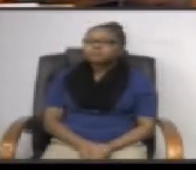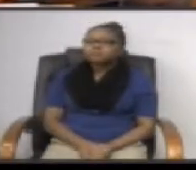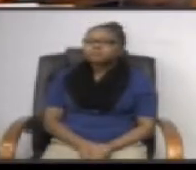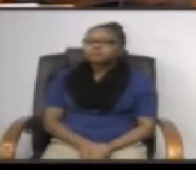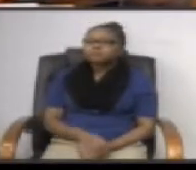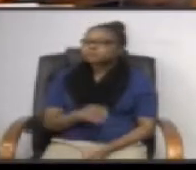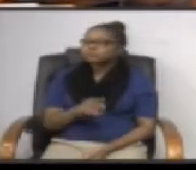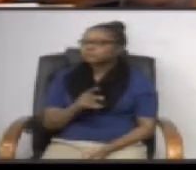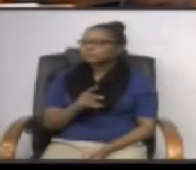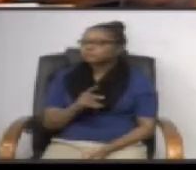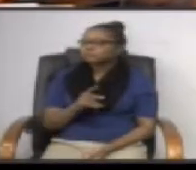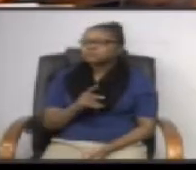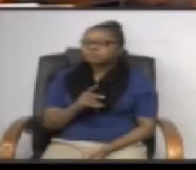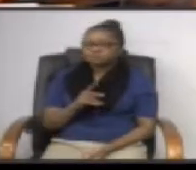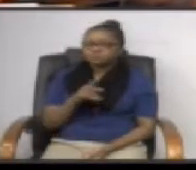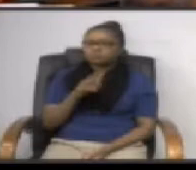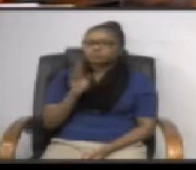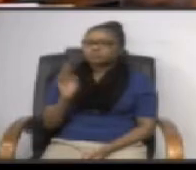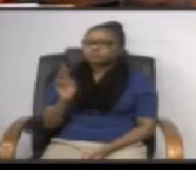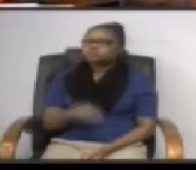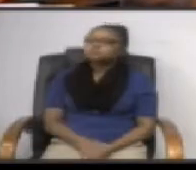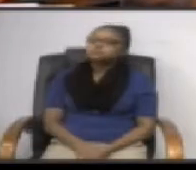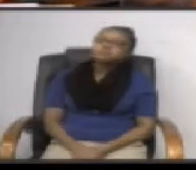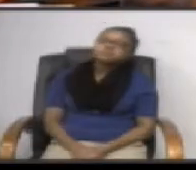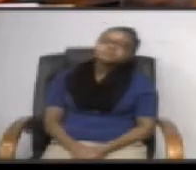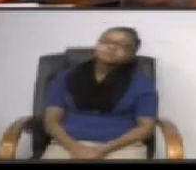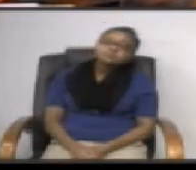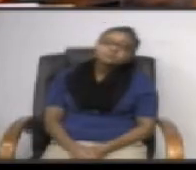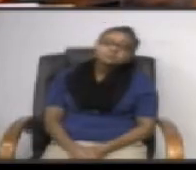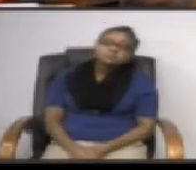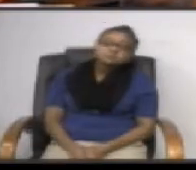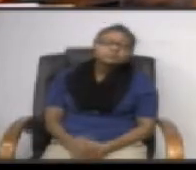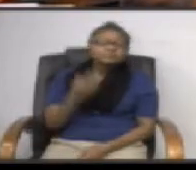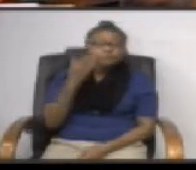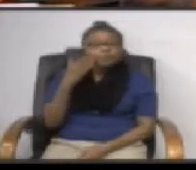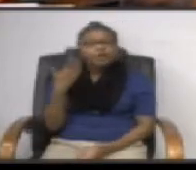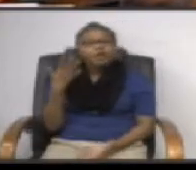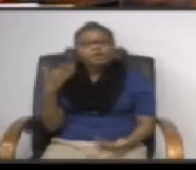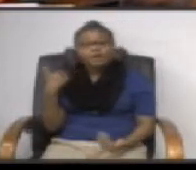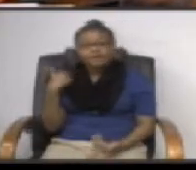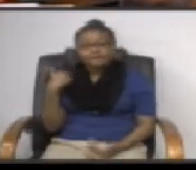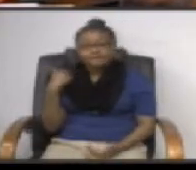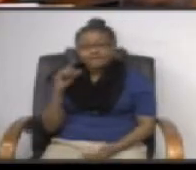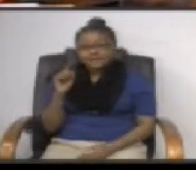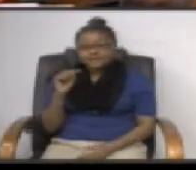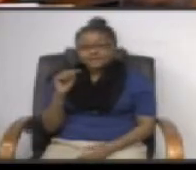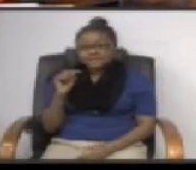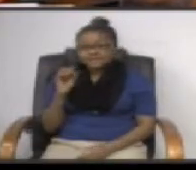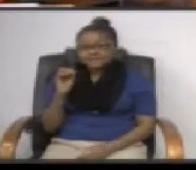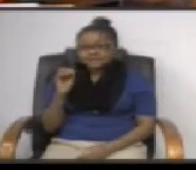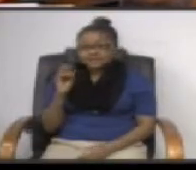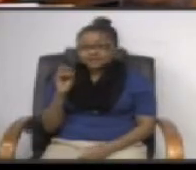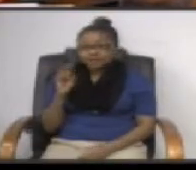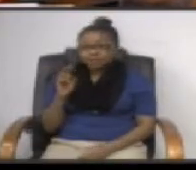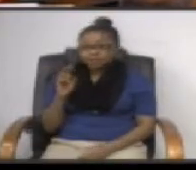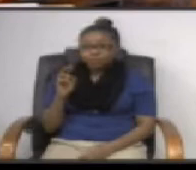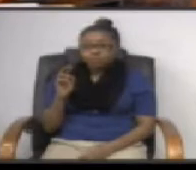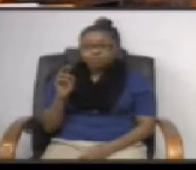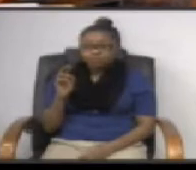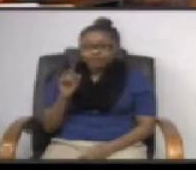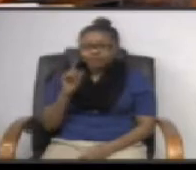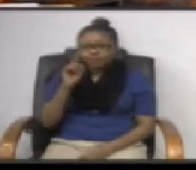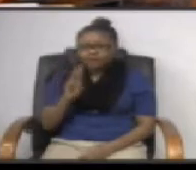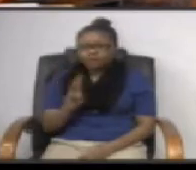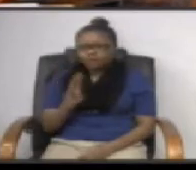mr roberts uh you know we have a uh we already have a tower about a quarter of a